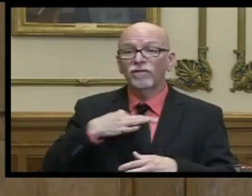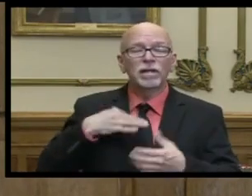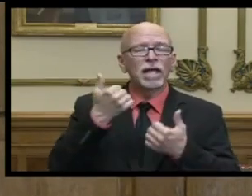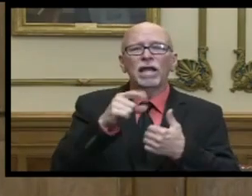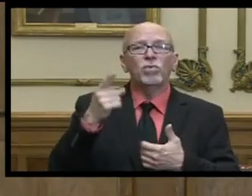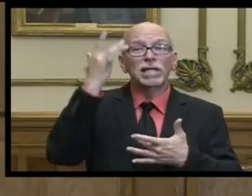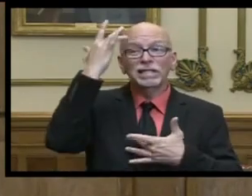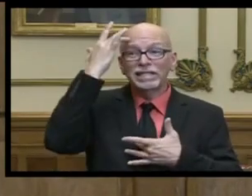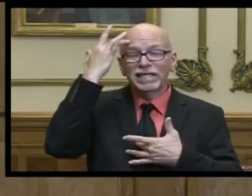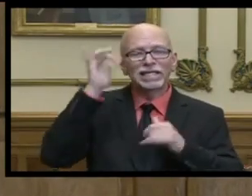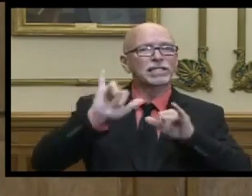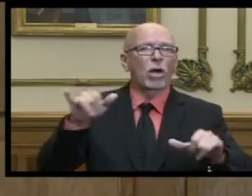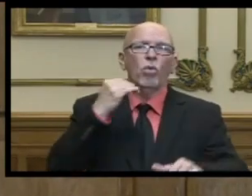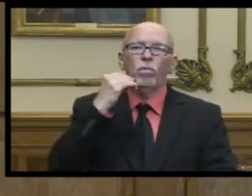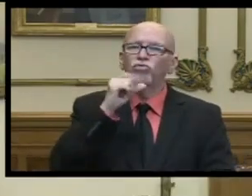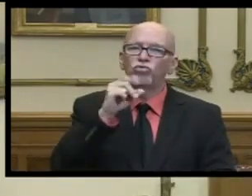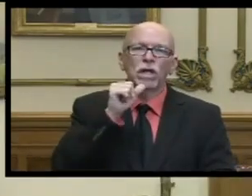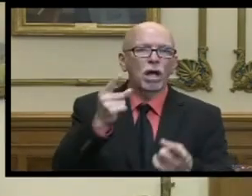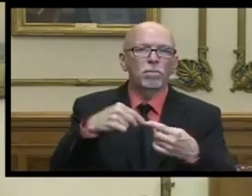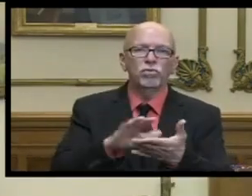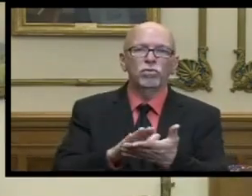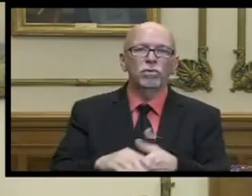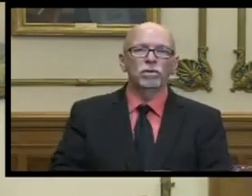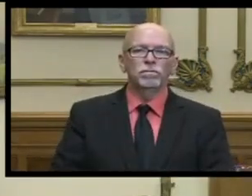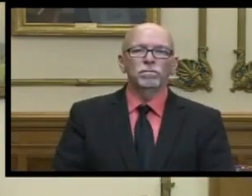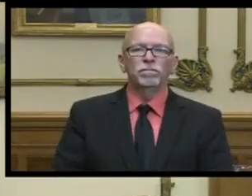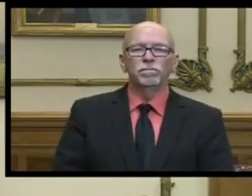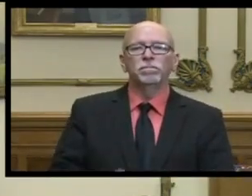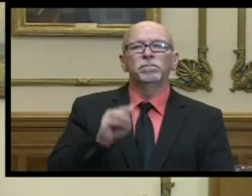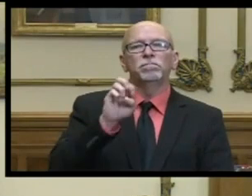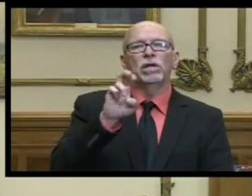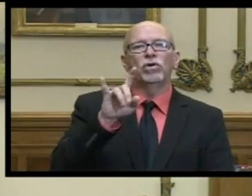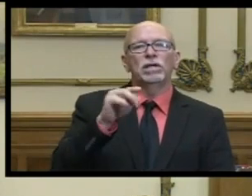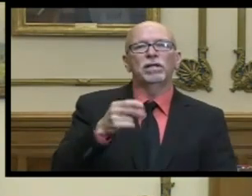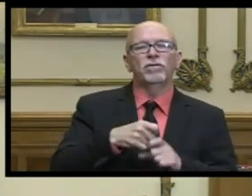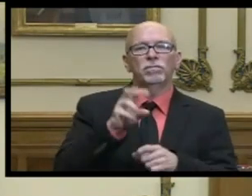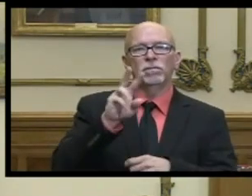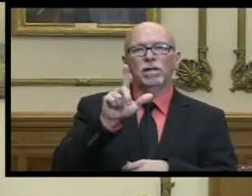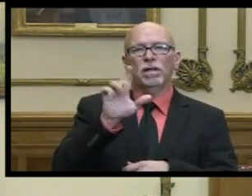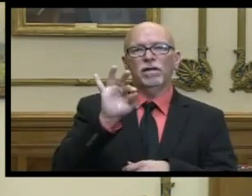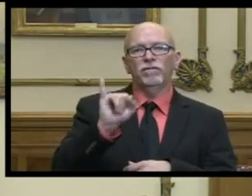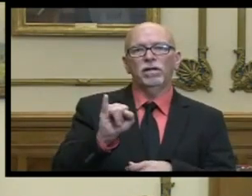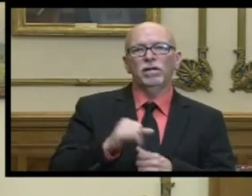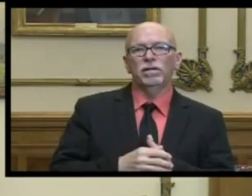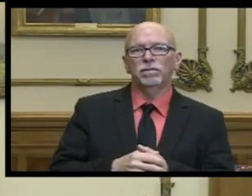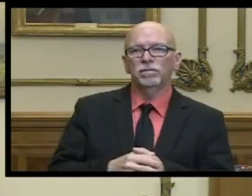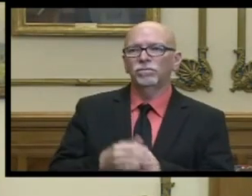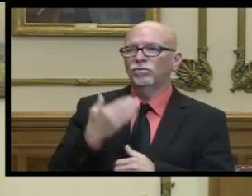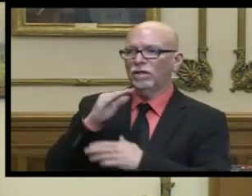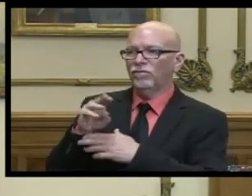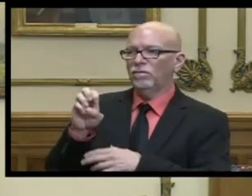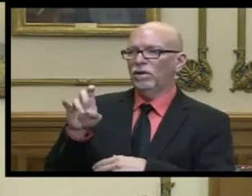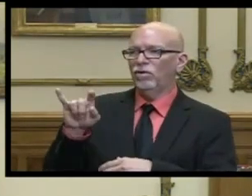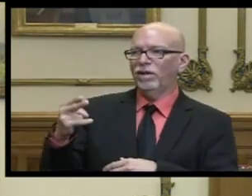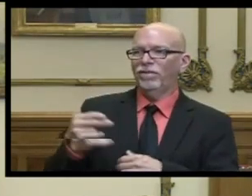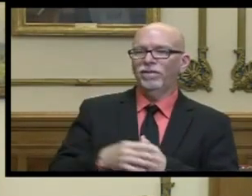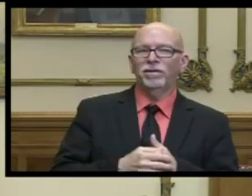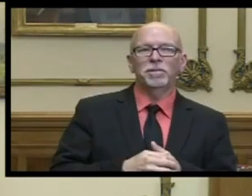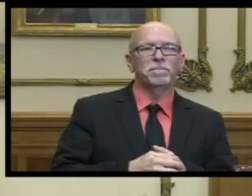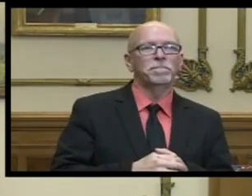should come sick to school meredith with wlfi afternoon meredith